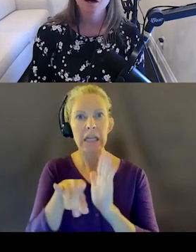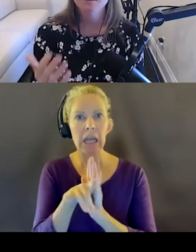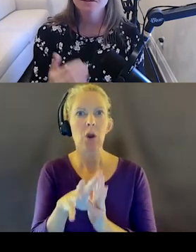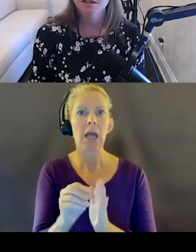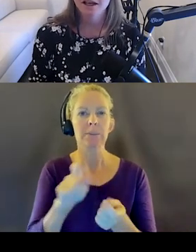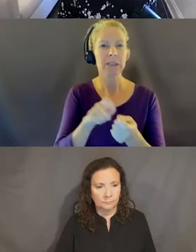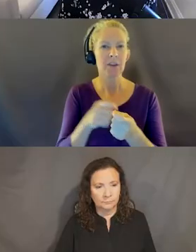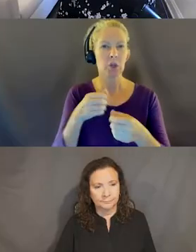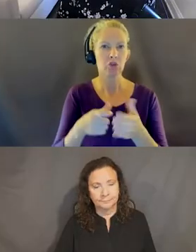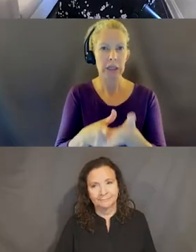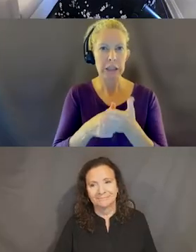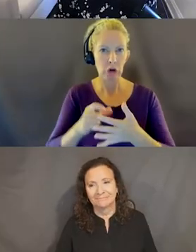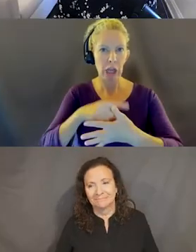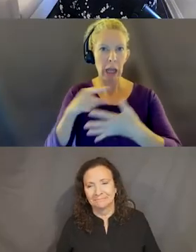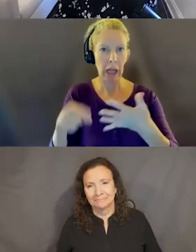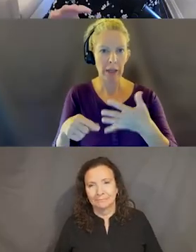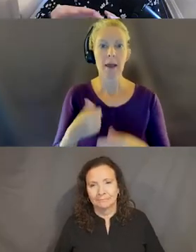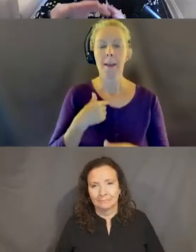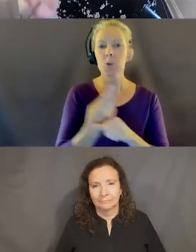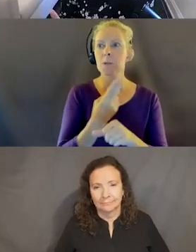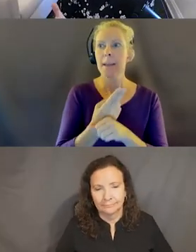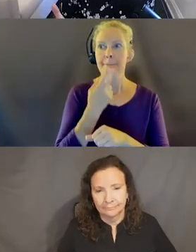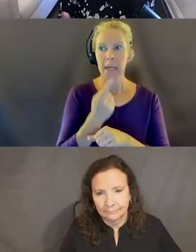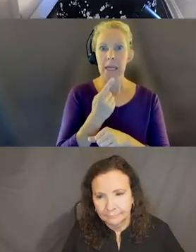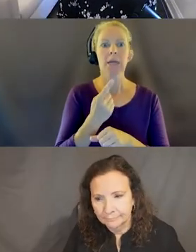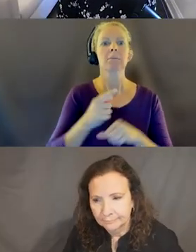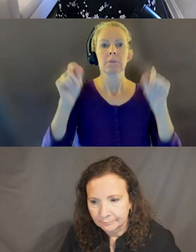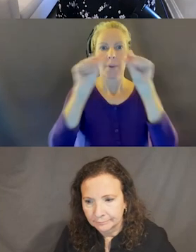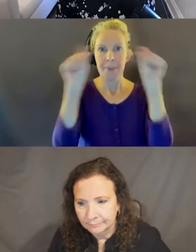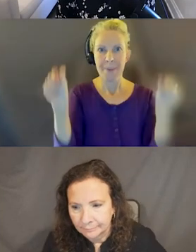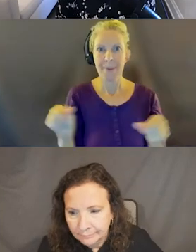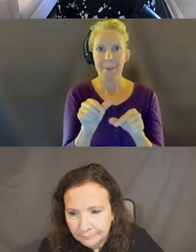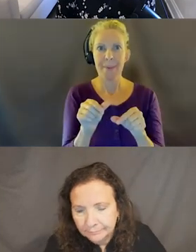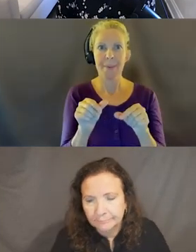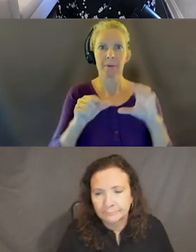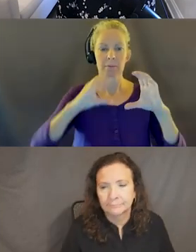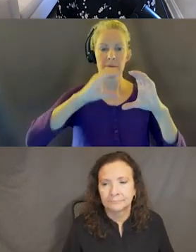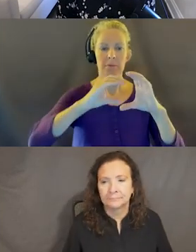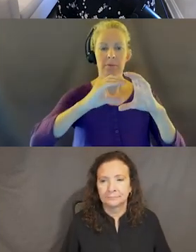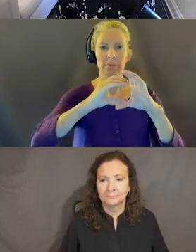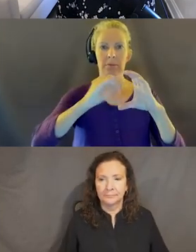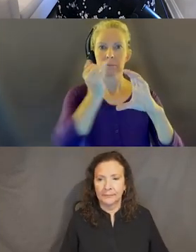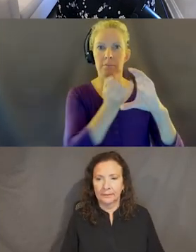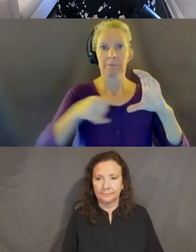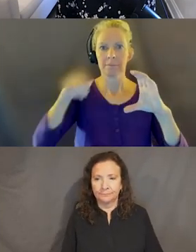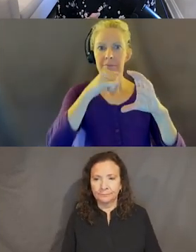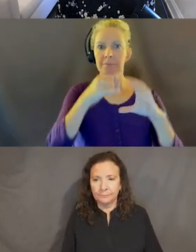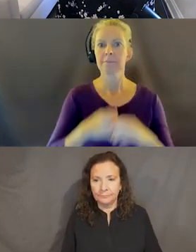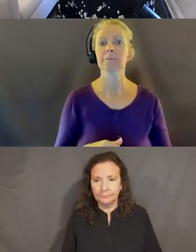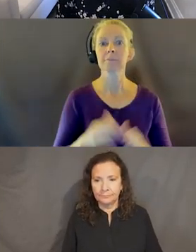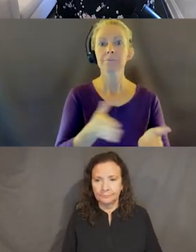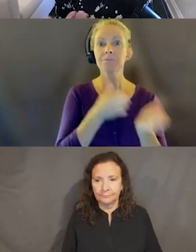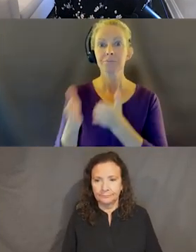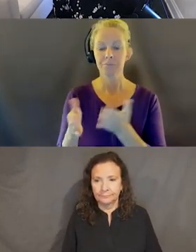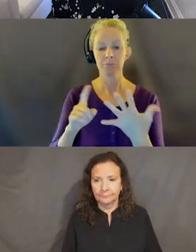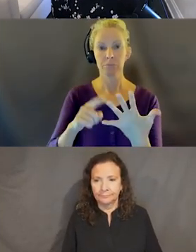So I'm using a pink fuchsia colored box and it surrounds my button. I also have